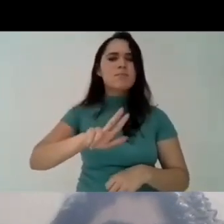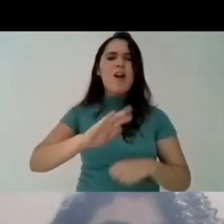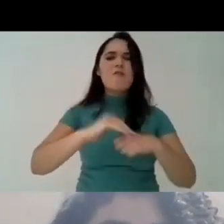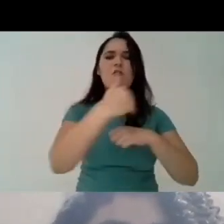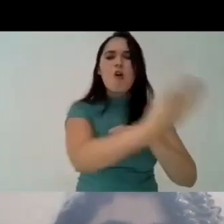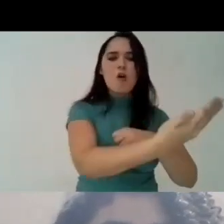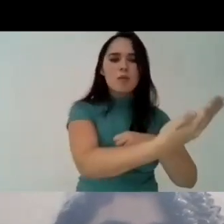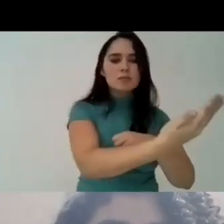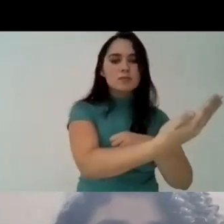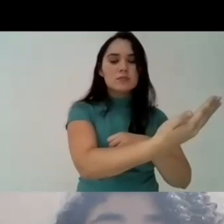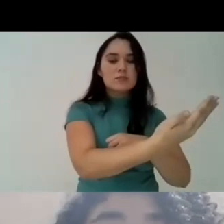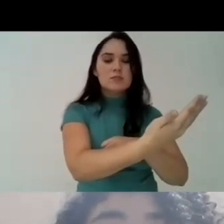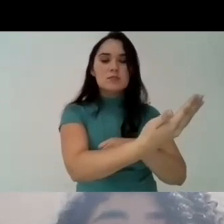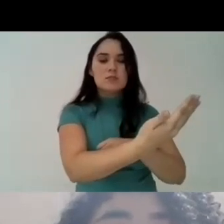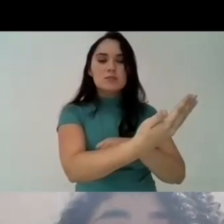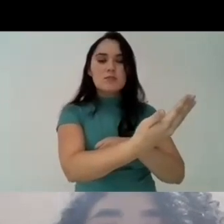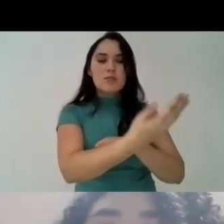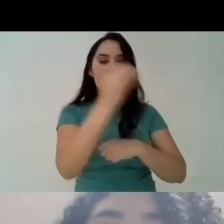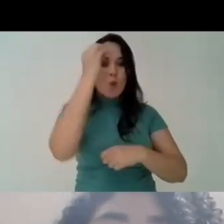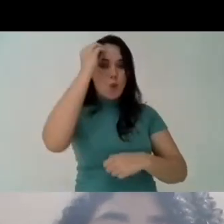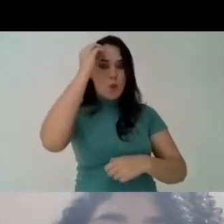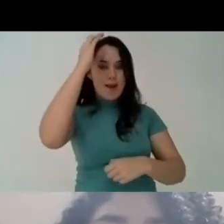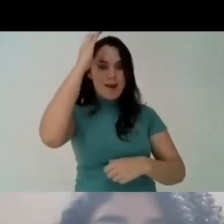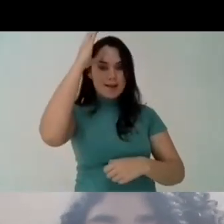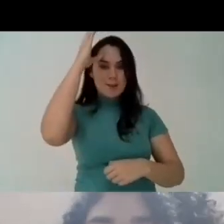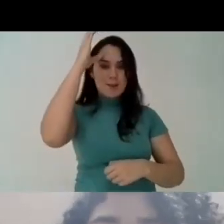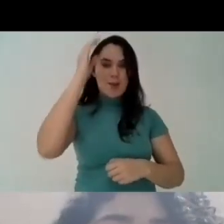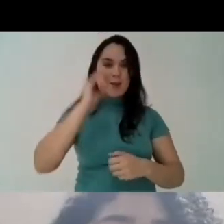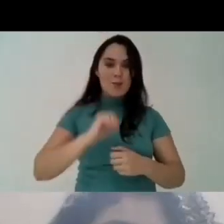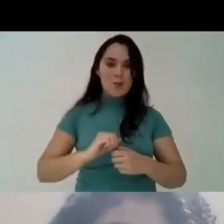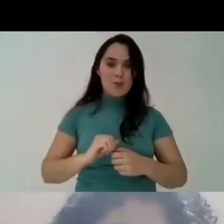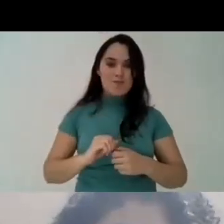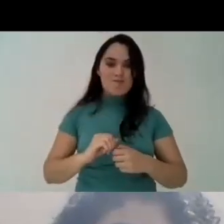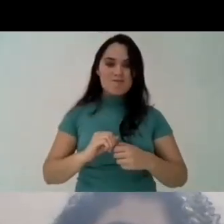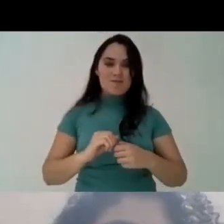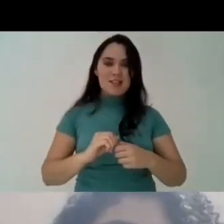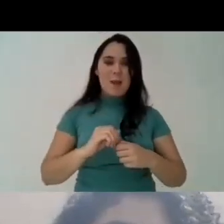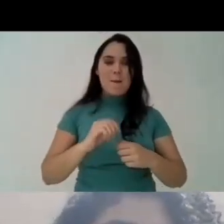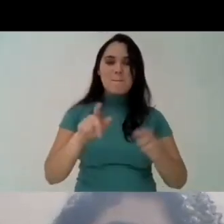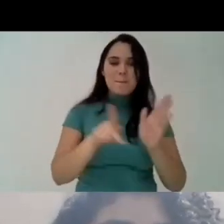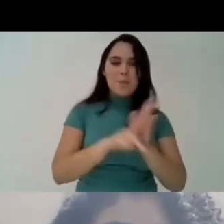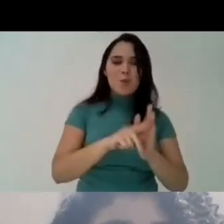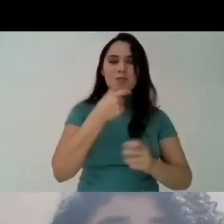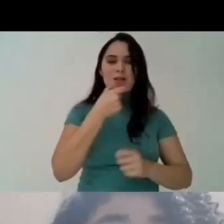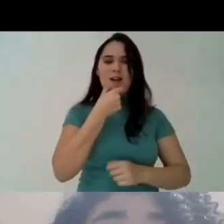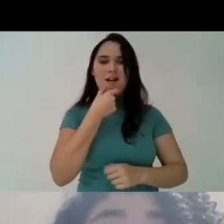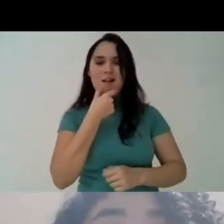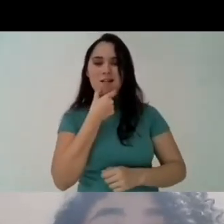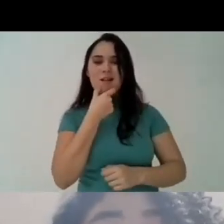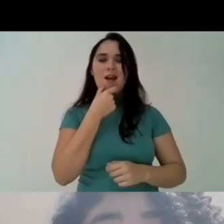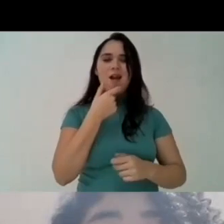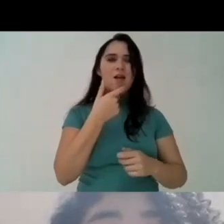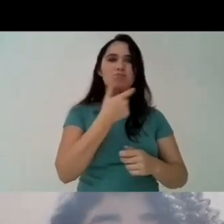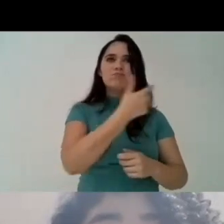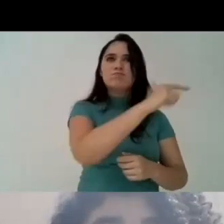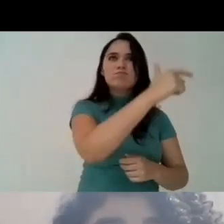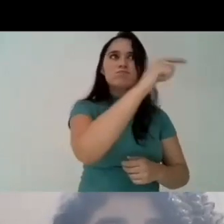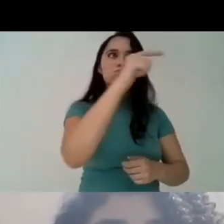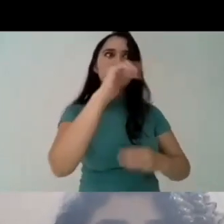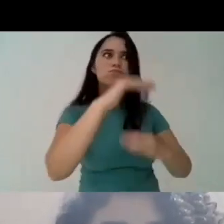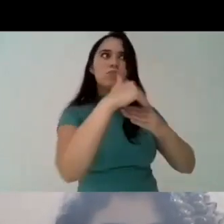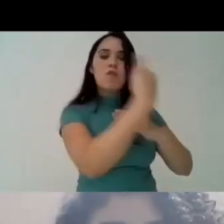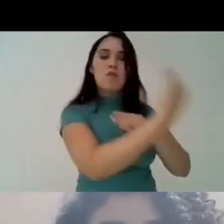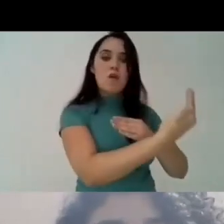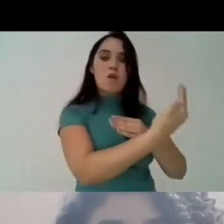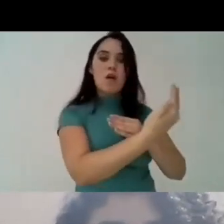is an academic or is an international like this uh knowledge that comes from england